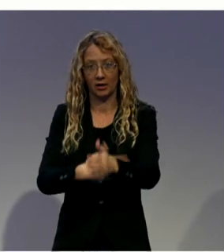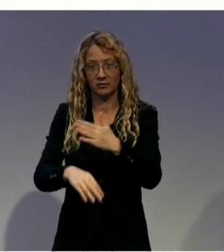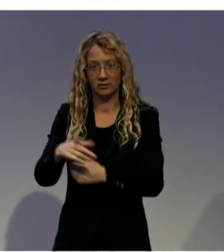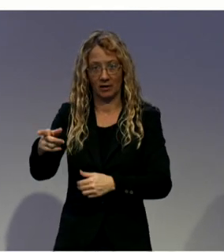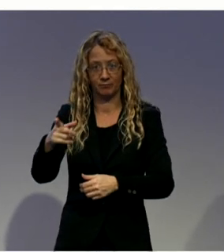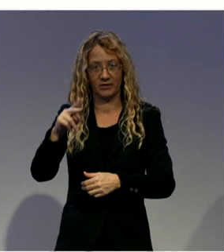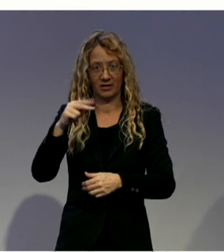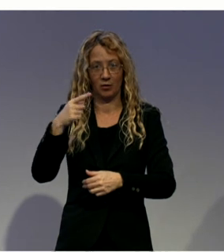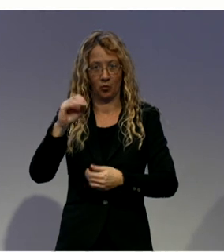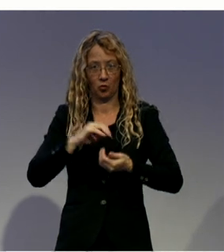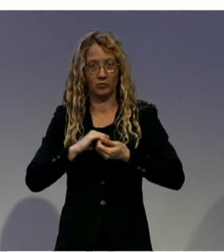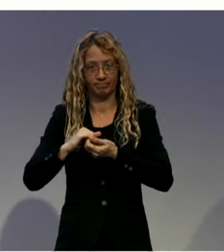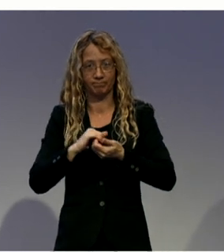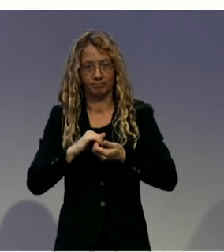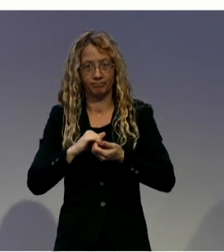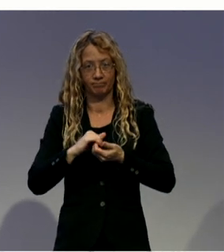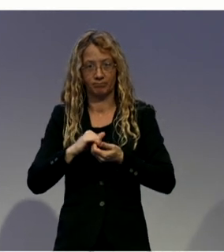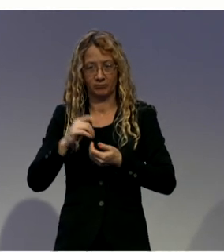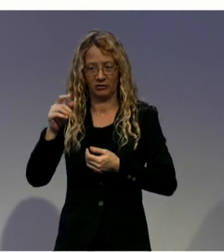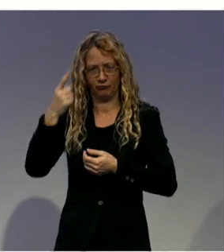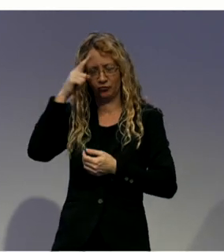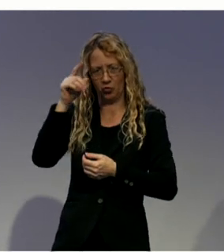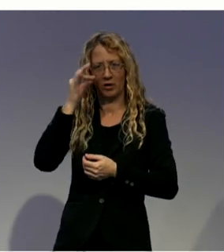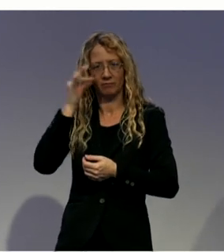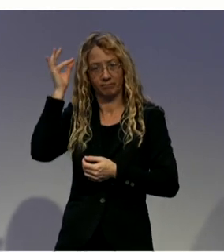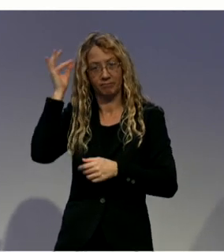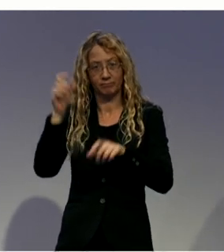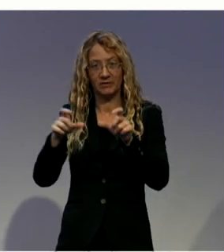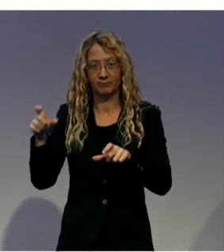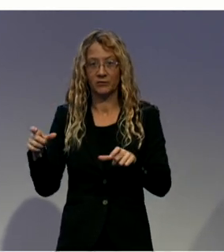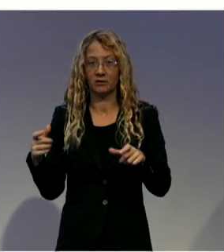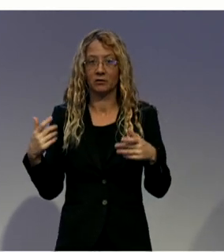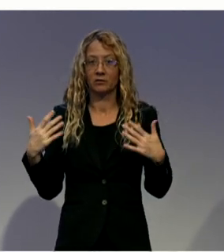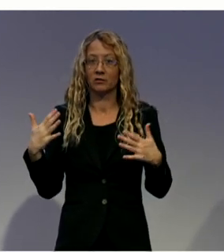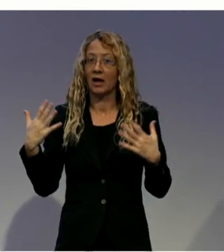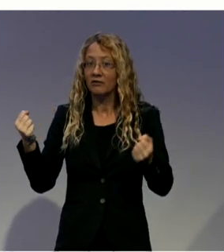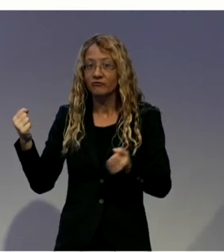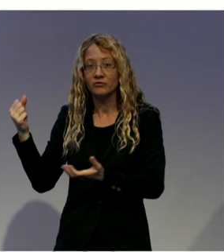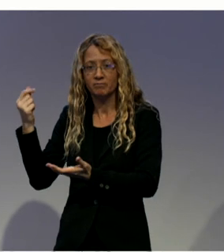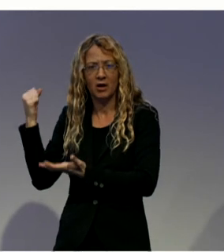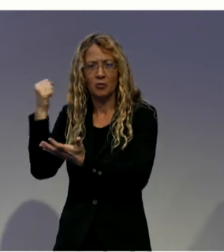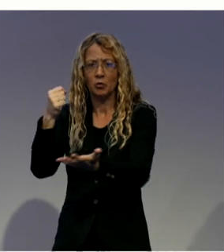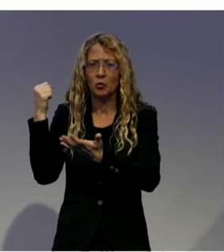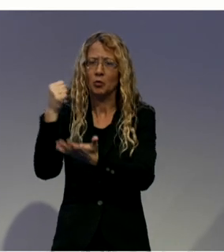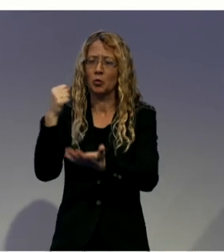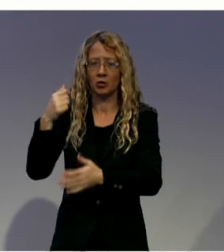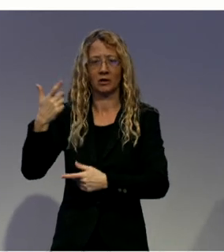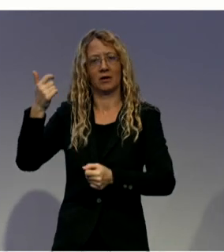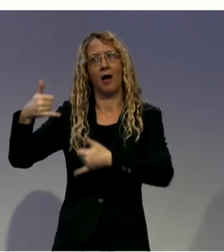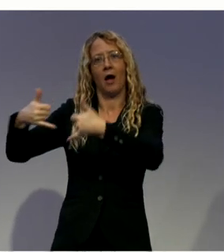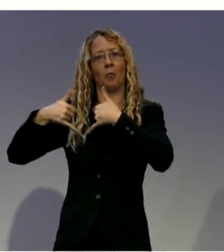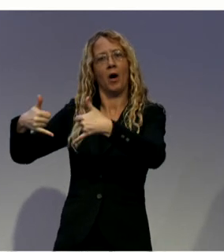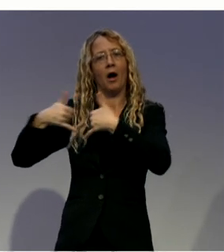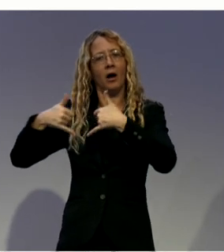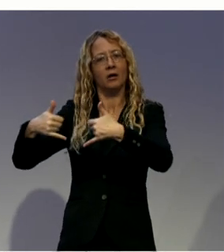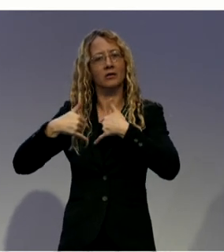awards and have been profiled nationally by our government. Like most non-profits, our focus